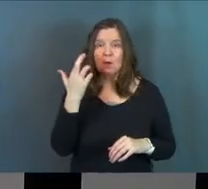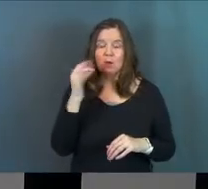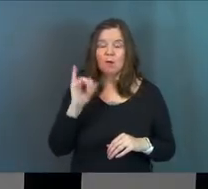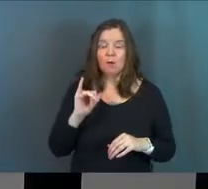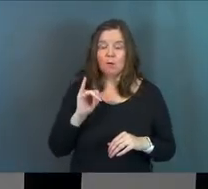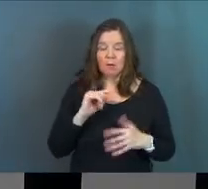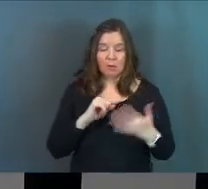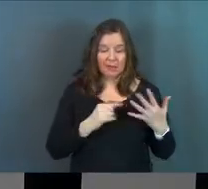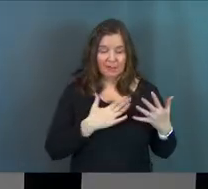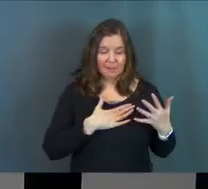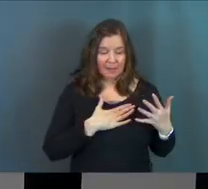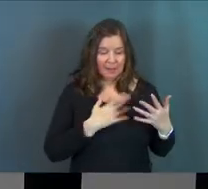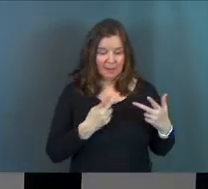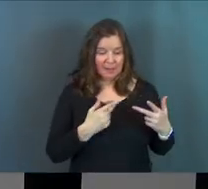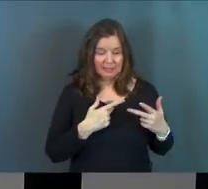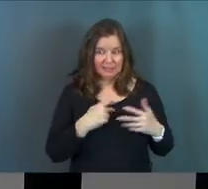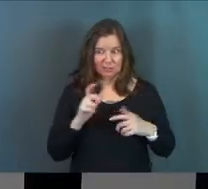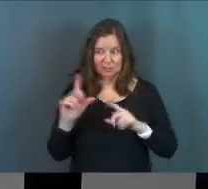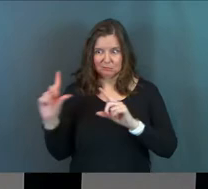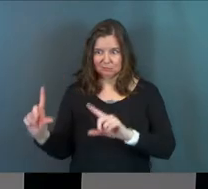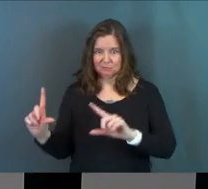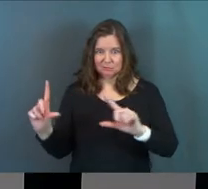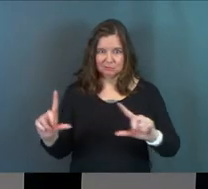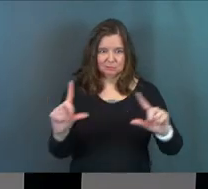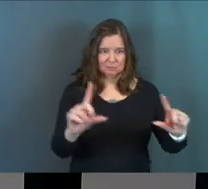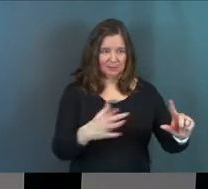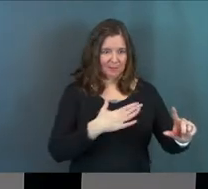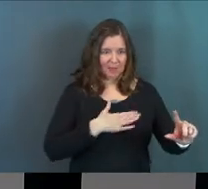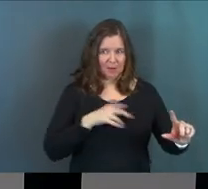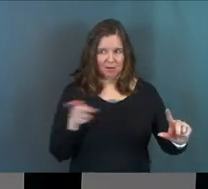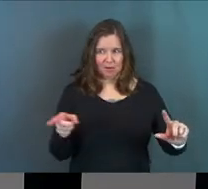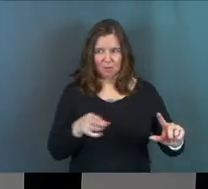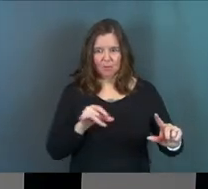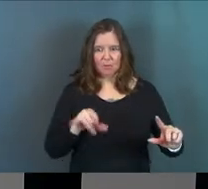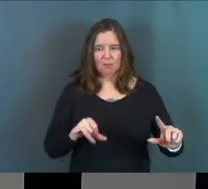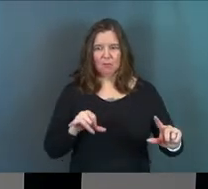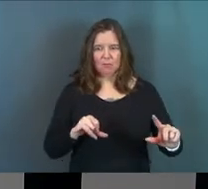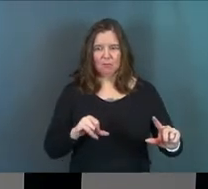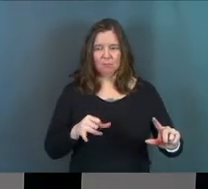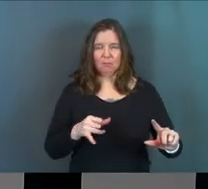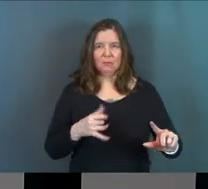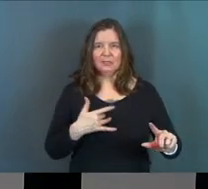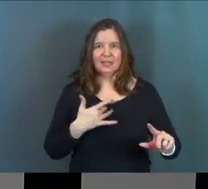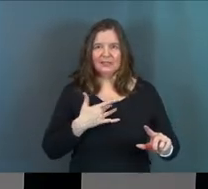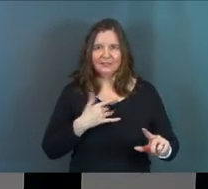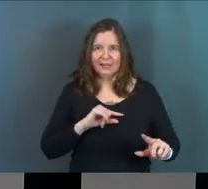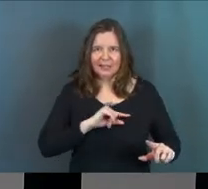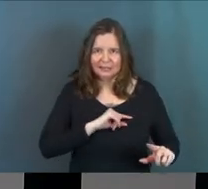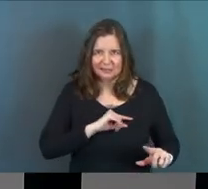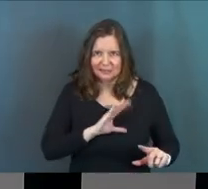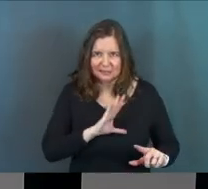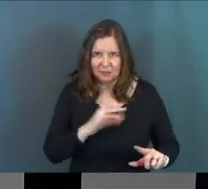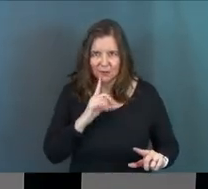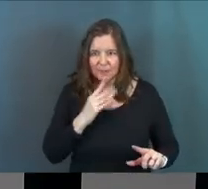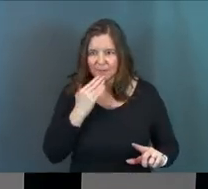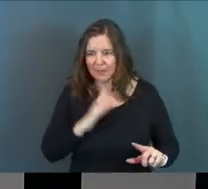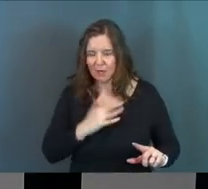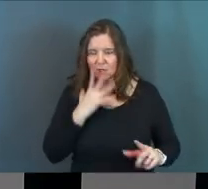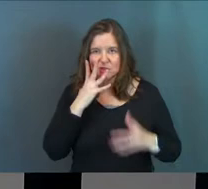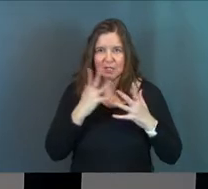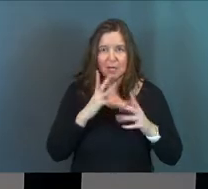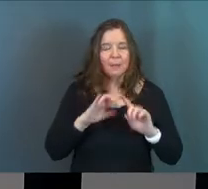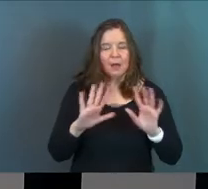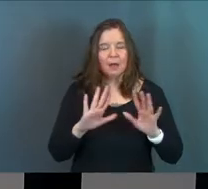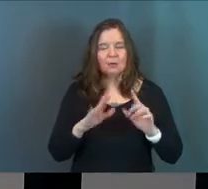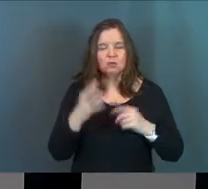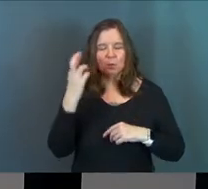that those were our places to stand. And we don't realize that those were our places to stand to feel bad or feel condemned or feel guilty or to feel shame.